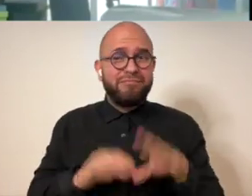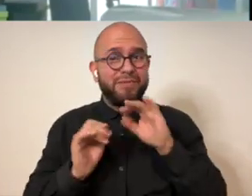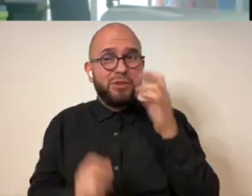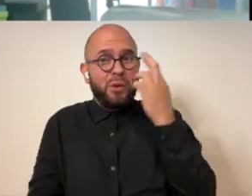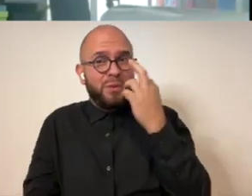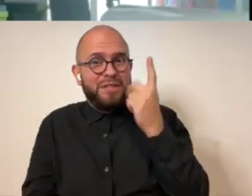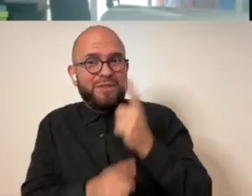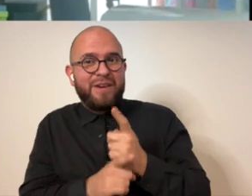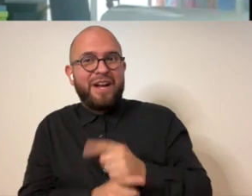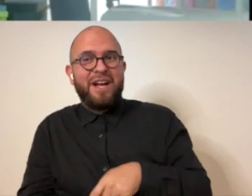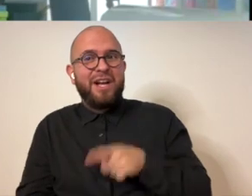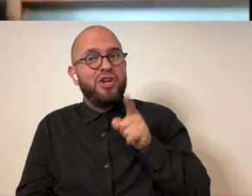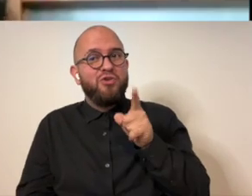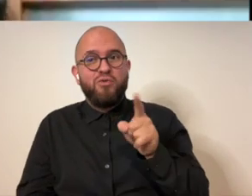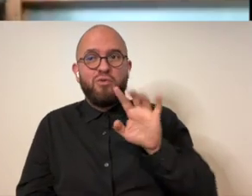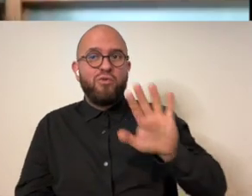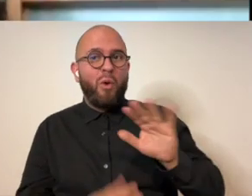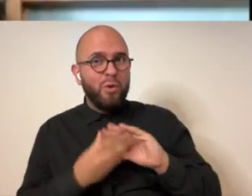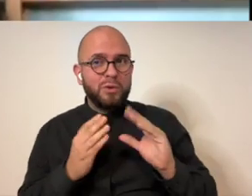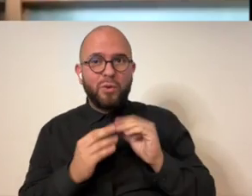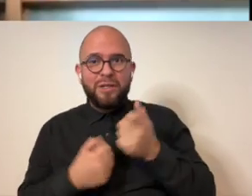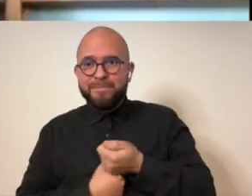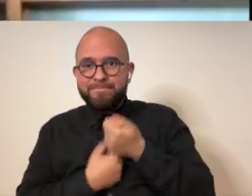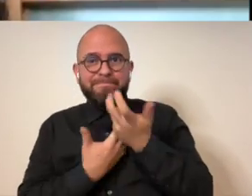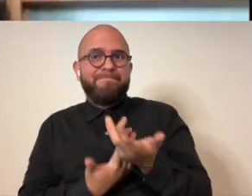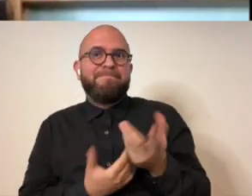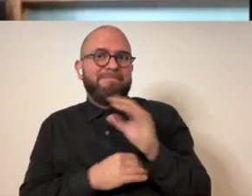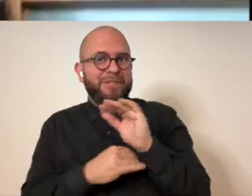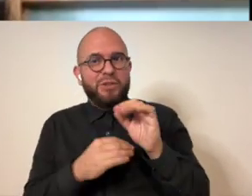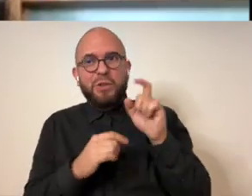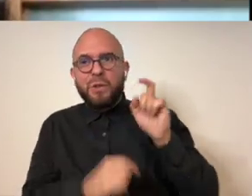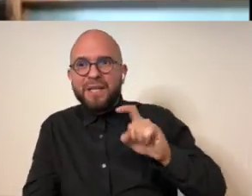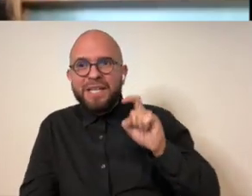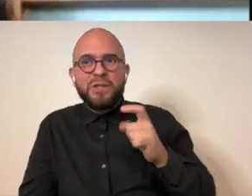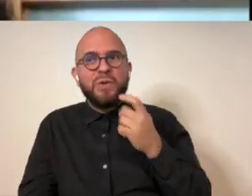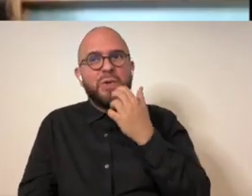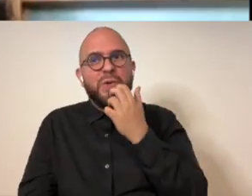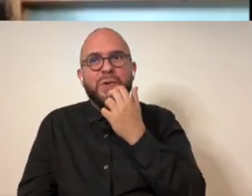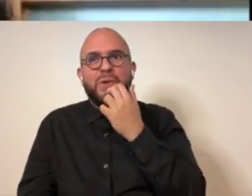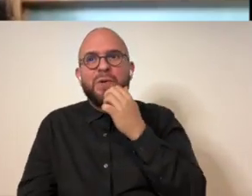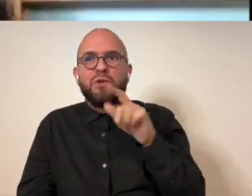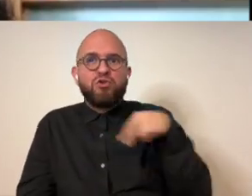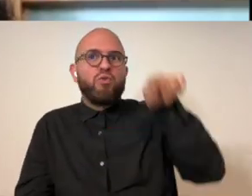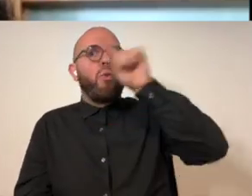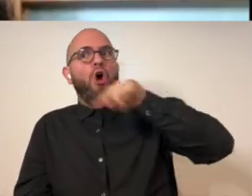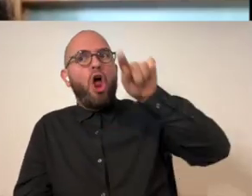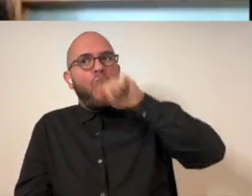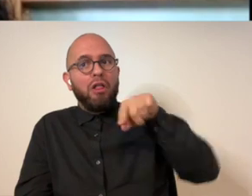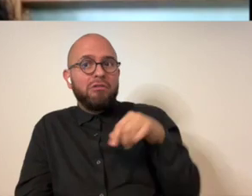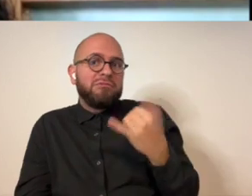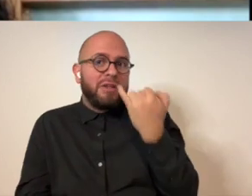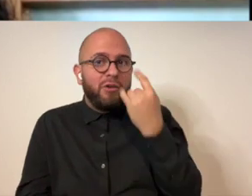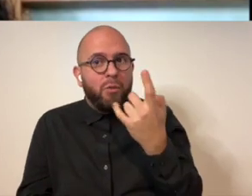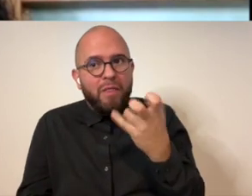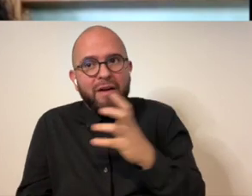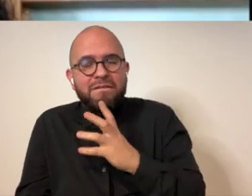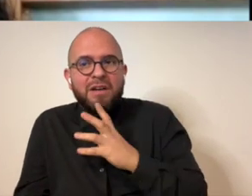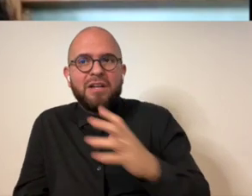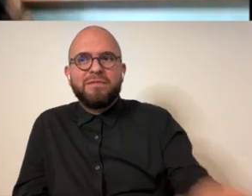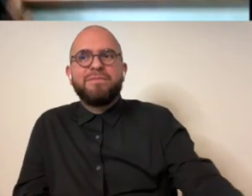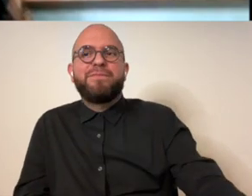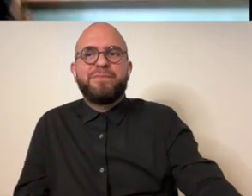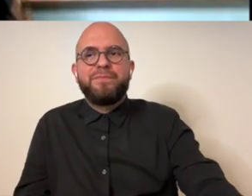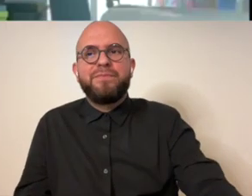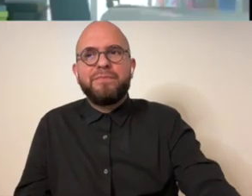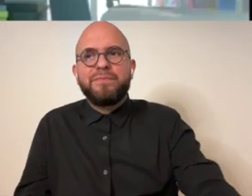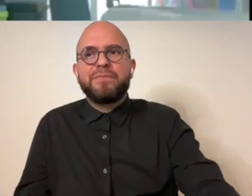complicated stuff at this pace no reason to i mean you're telling the story you want to tell and you don't there's no reason to make it just swirls